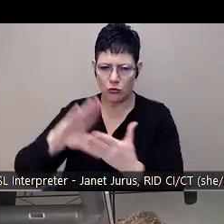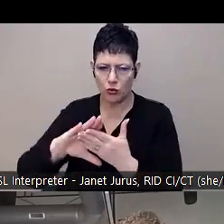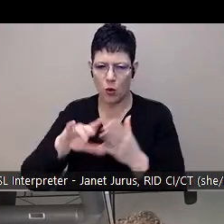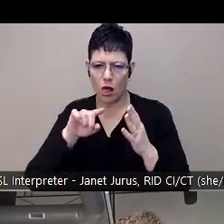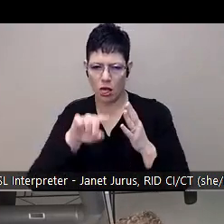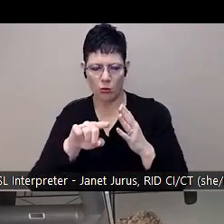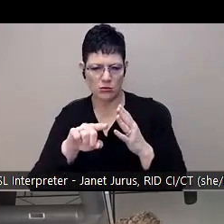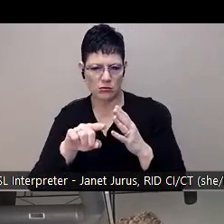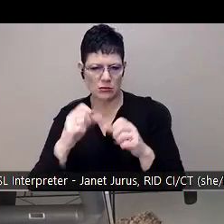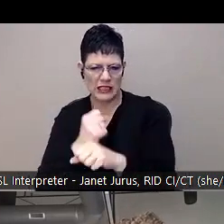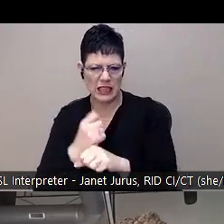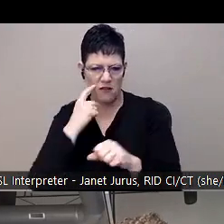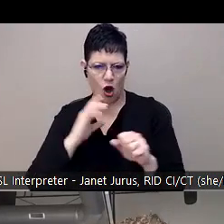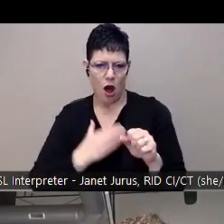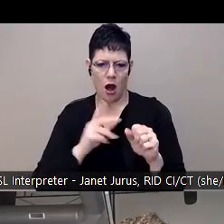Connects group, our leadership group.